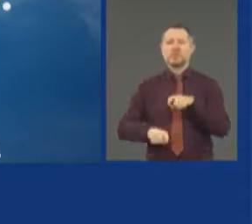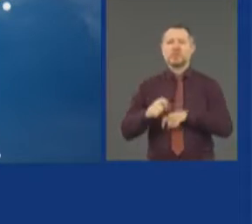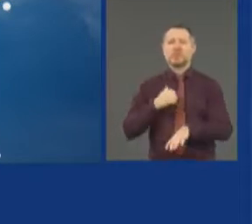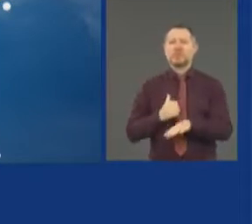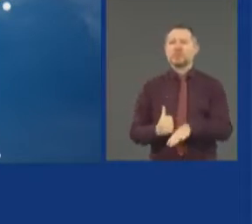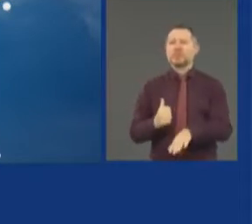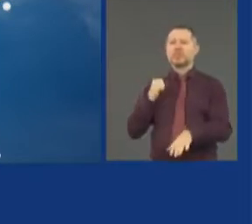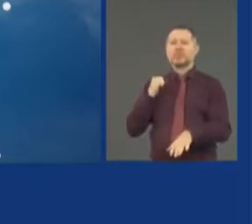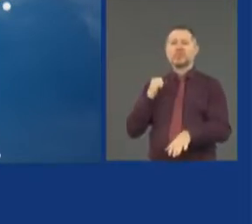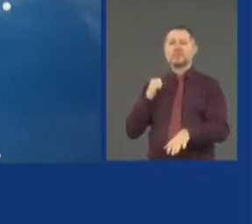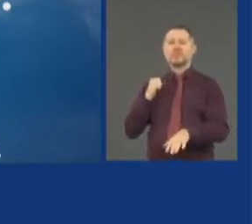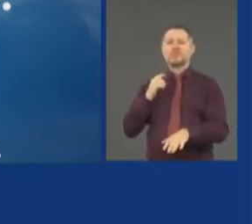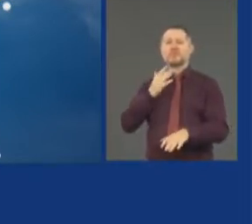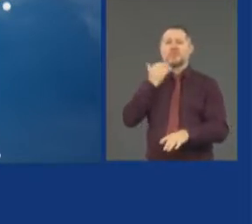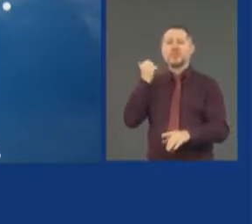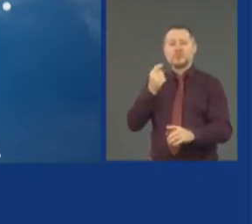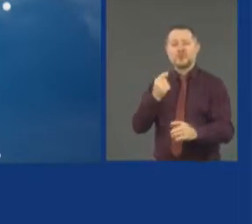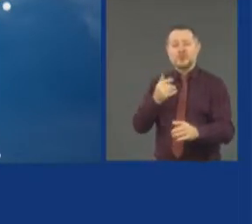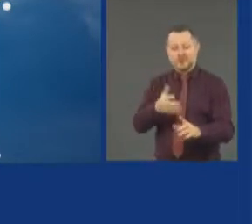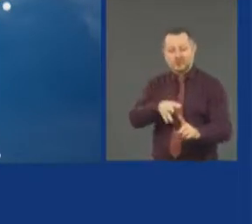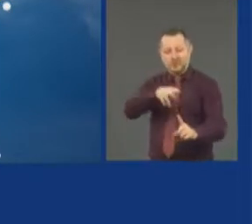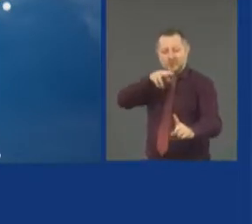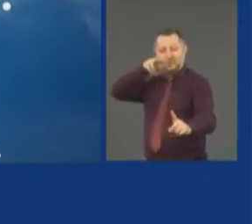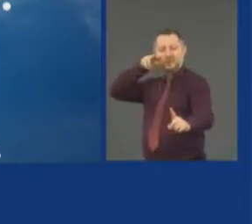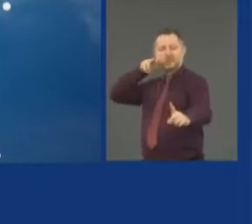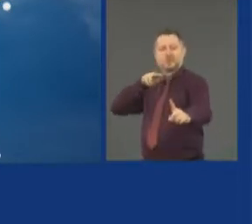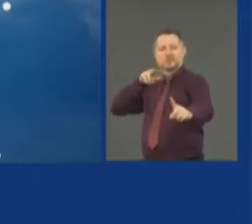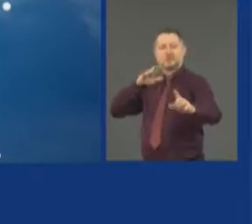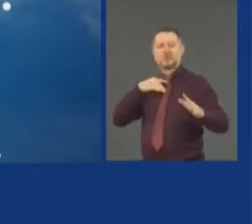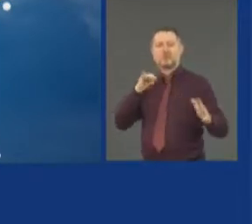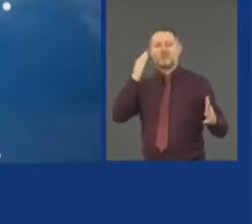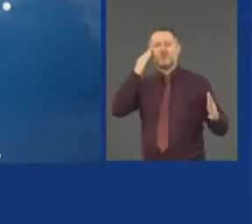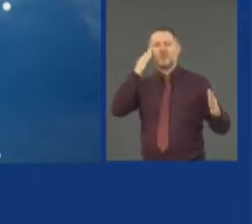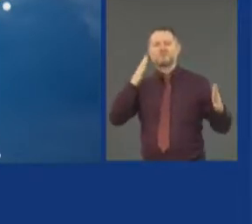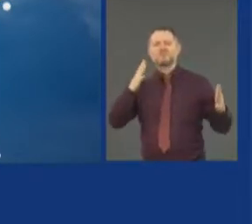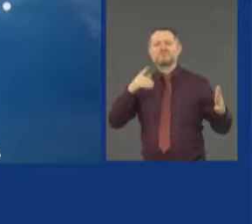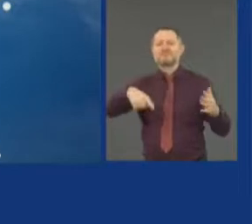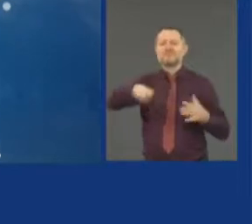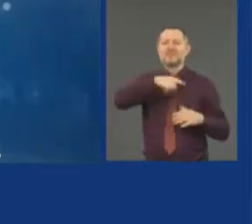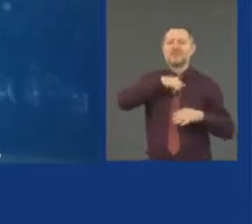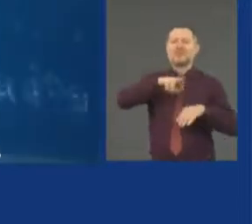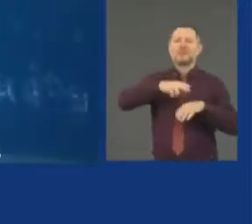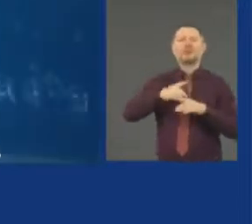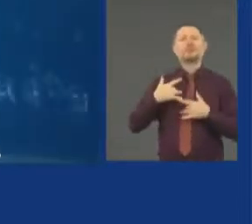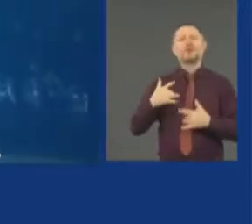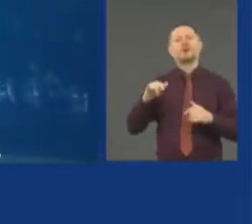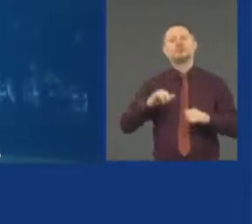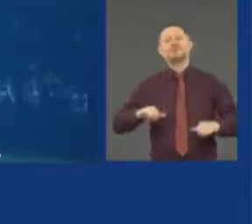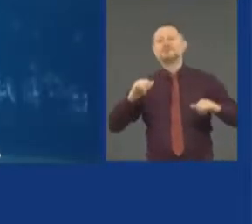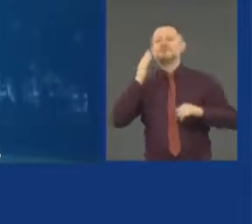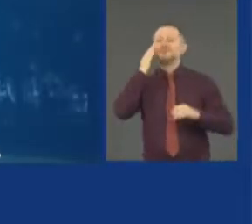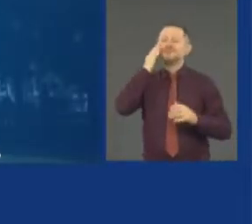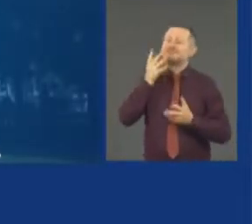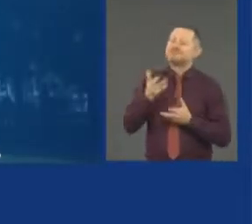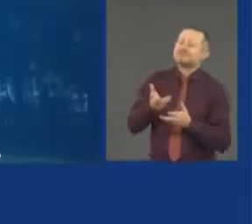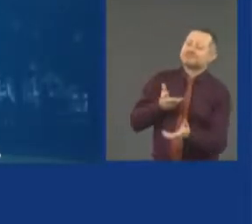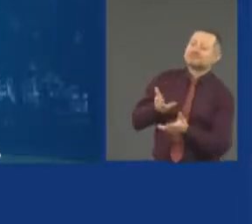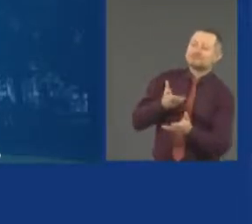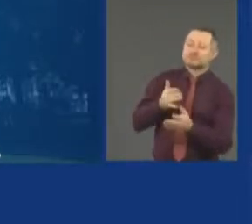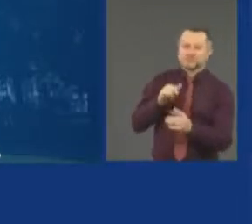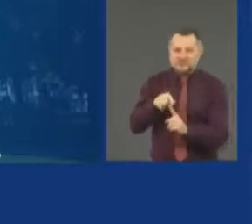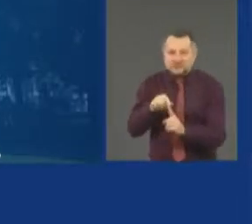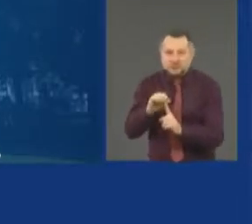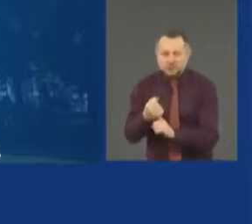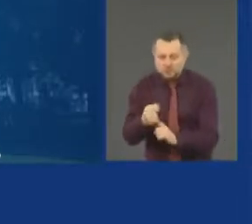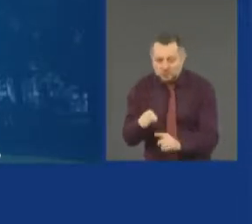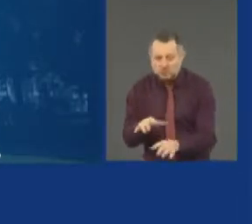talk as people about this situation. I do a lot